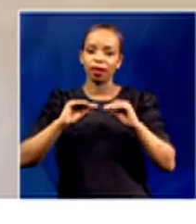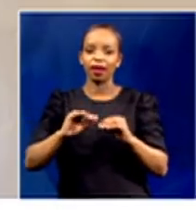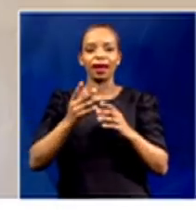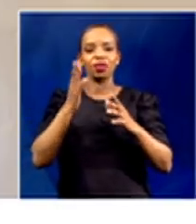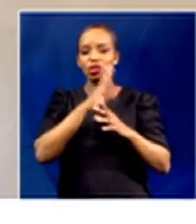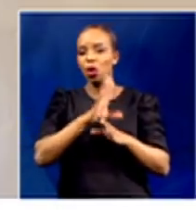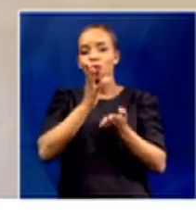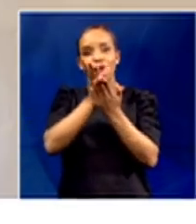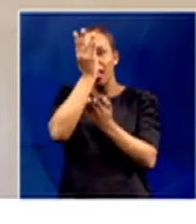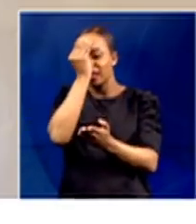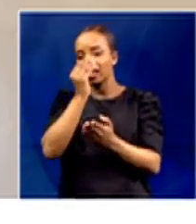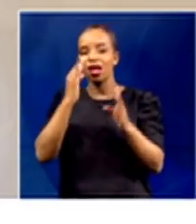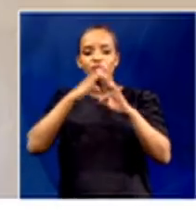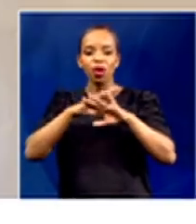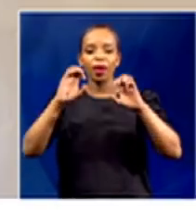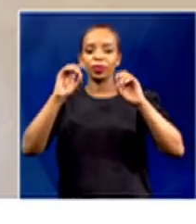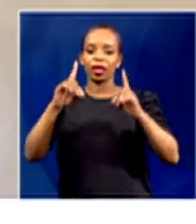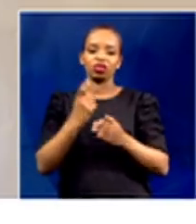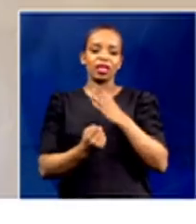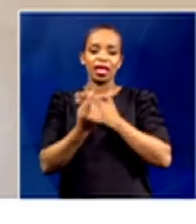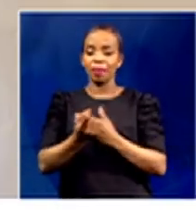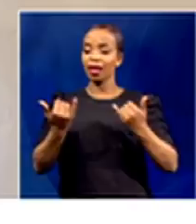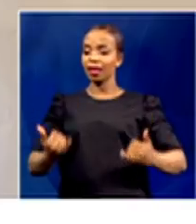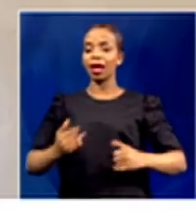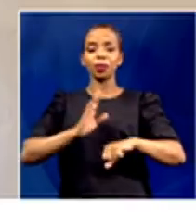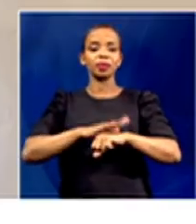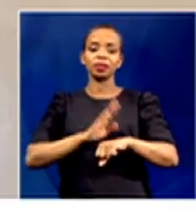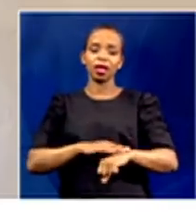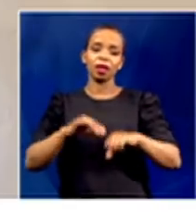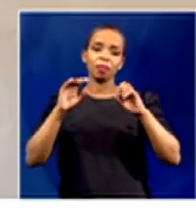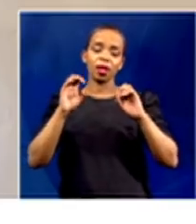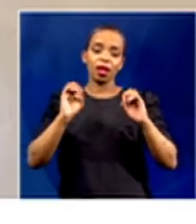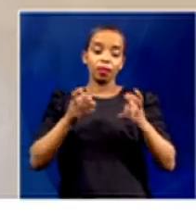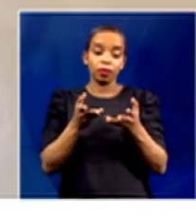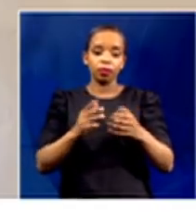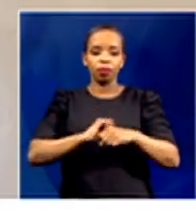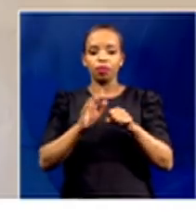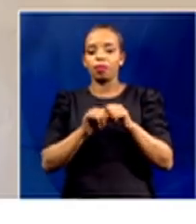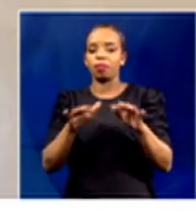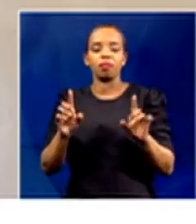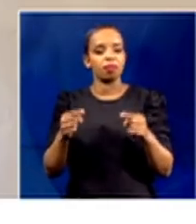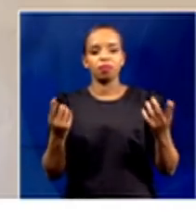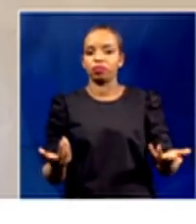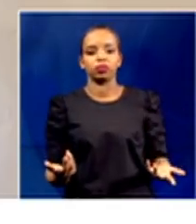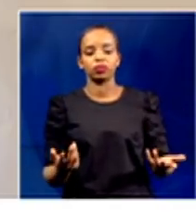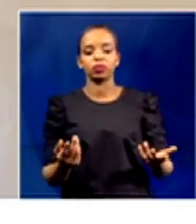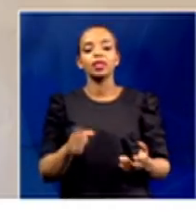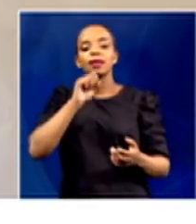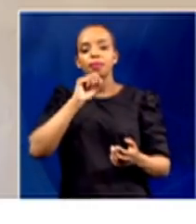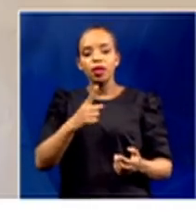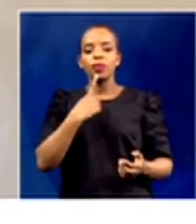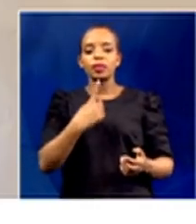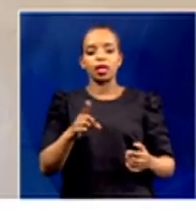education. That is happening under this condition. That's why we are saying let's try our best, focus on grade 12, assist them.